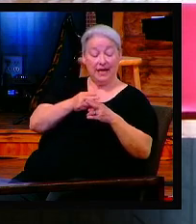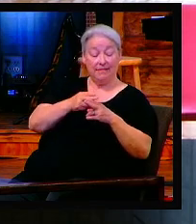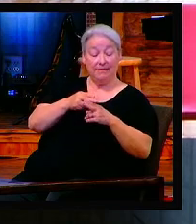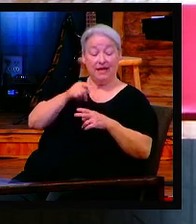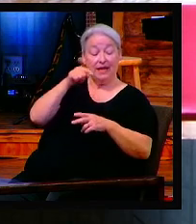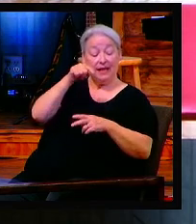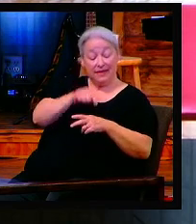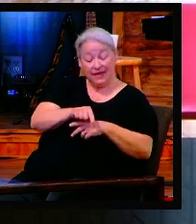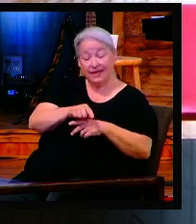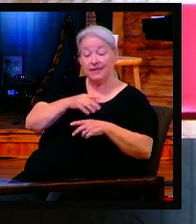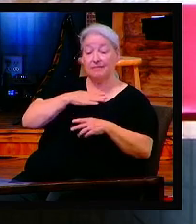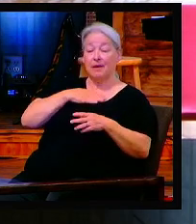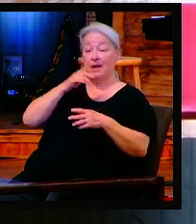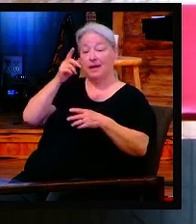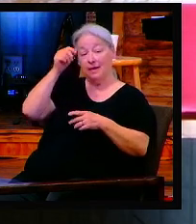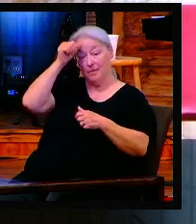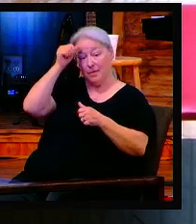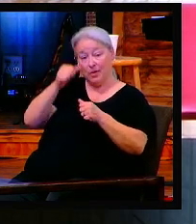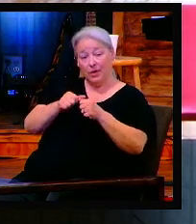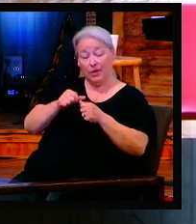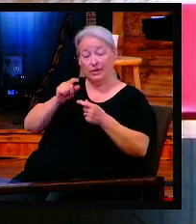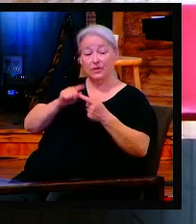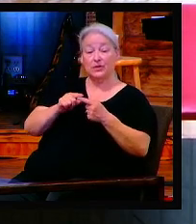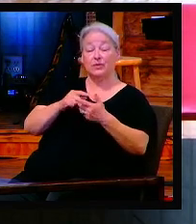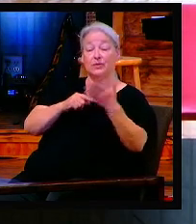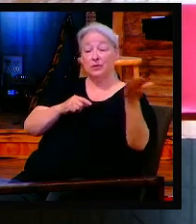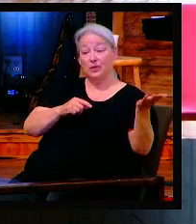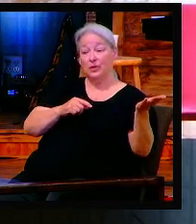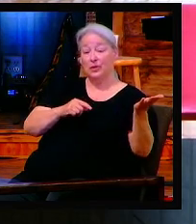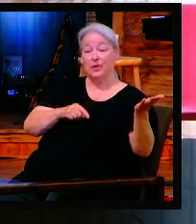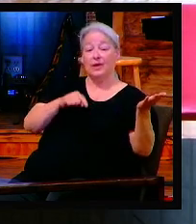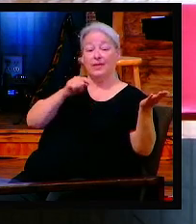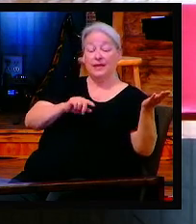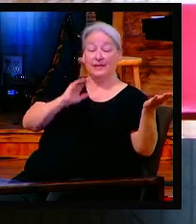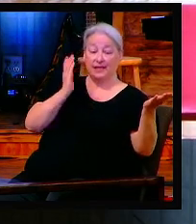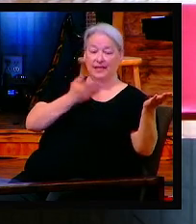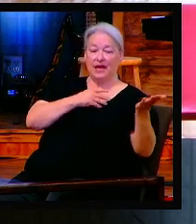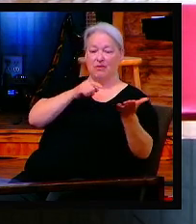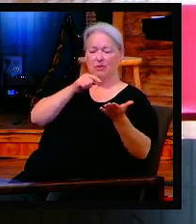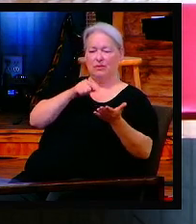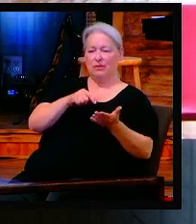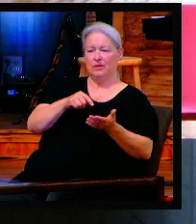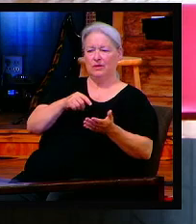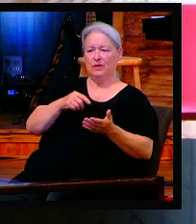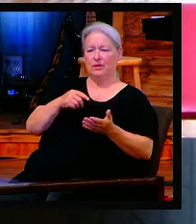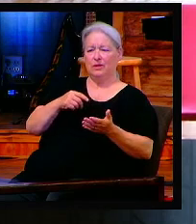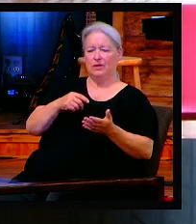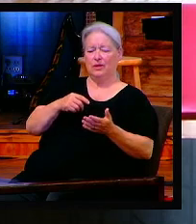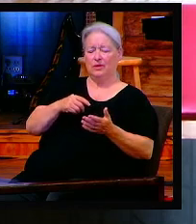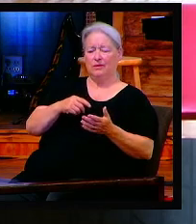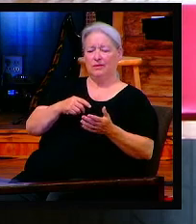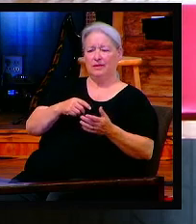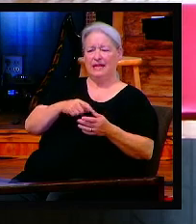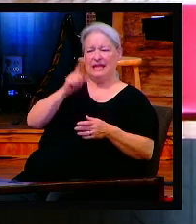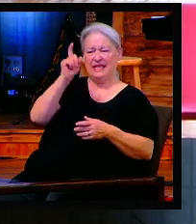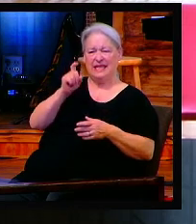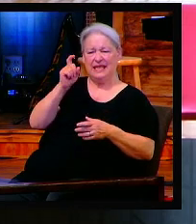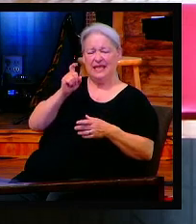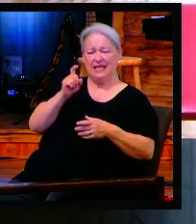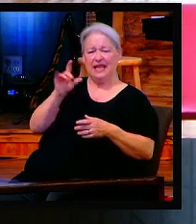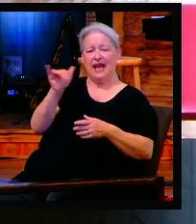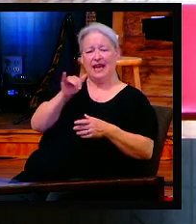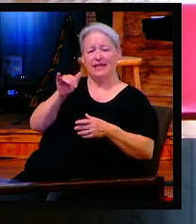it is our responsibility, it is our duty and our obligation as fathers, as mothers, as